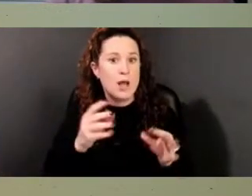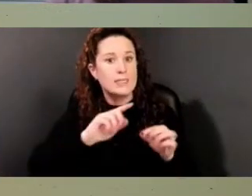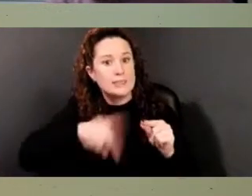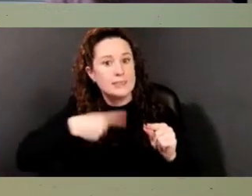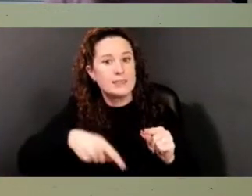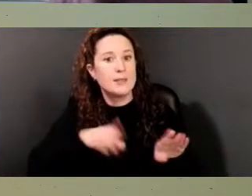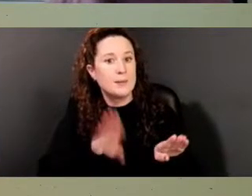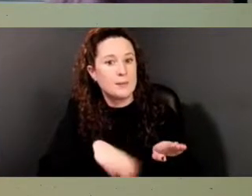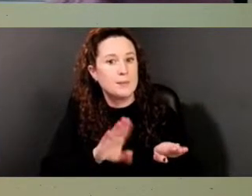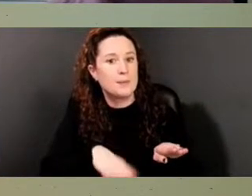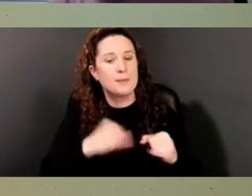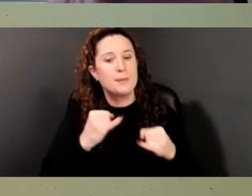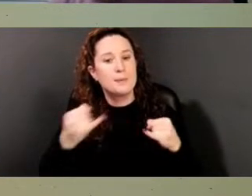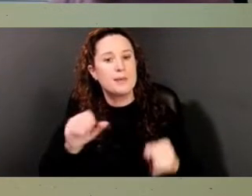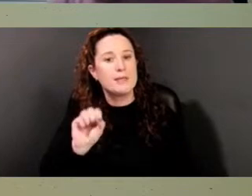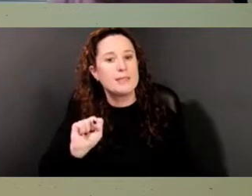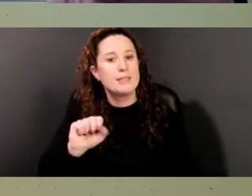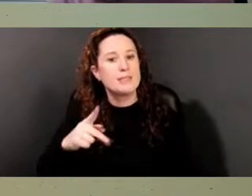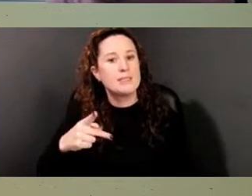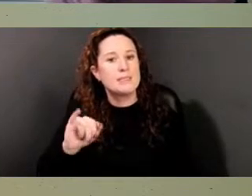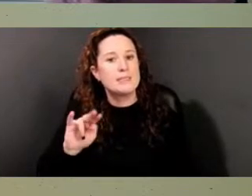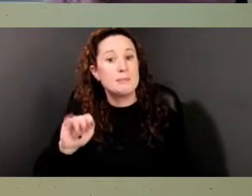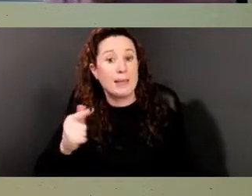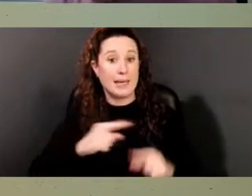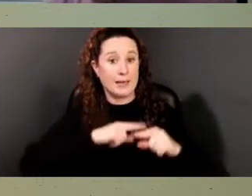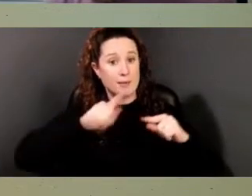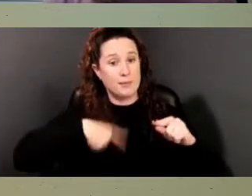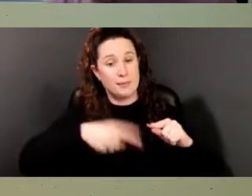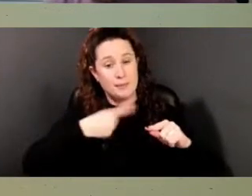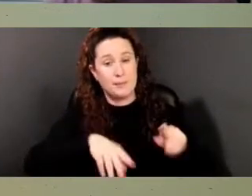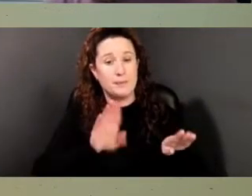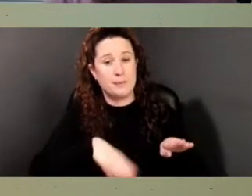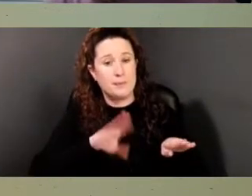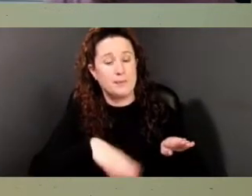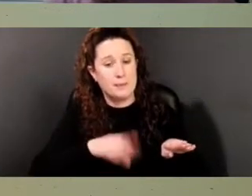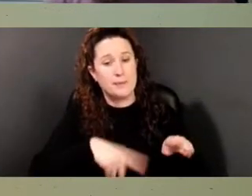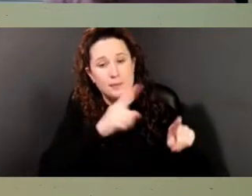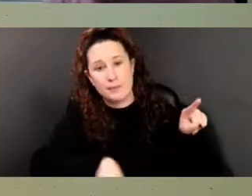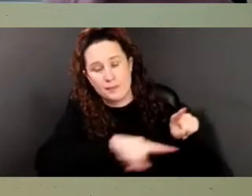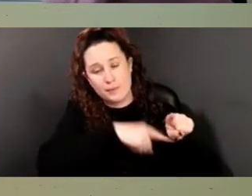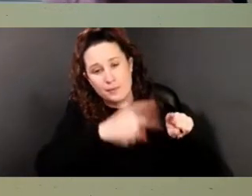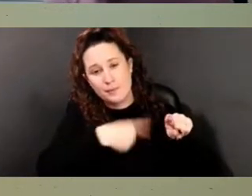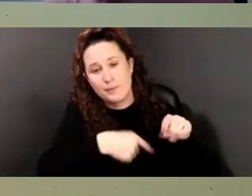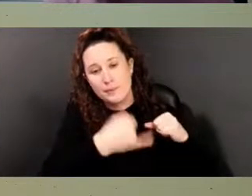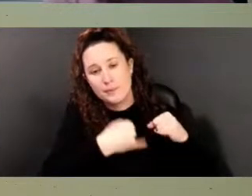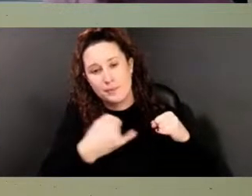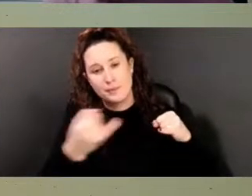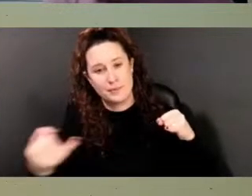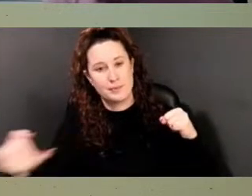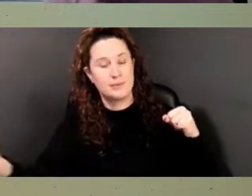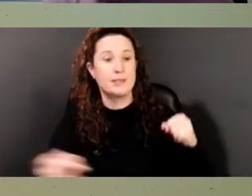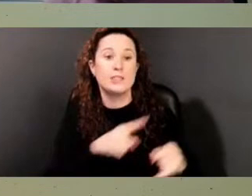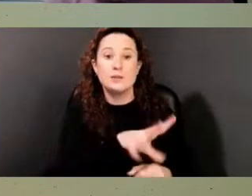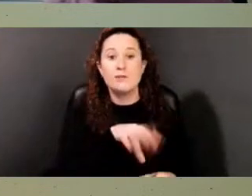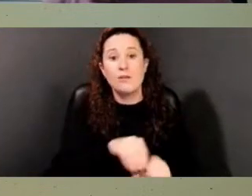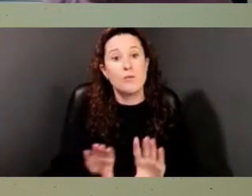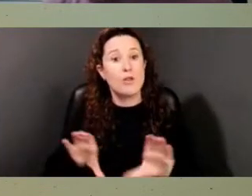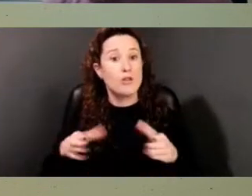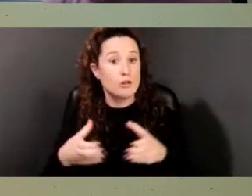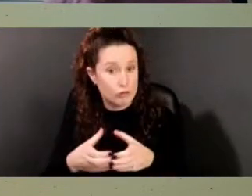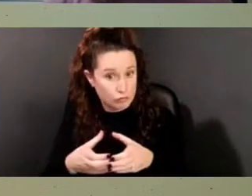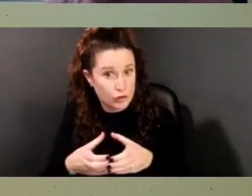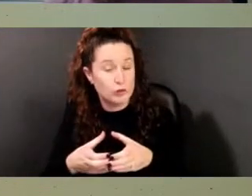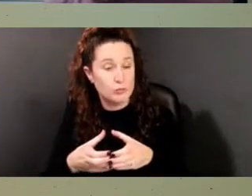thread for herself and 10 other people. Dinah was among a group of enslaved people that Philemon Dickinson inherited